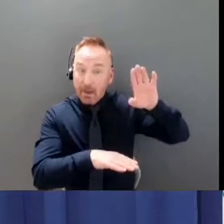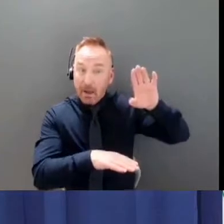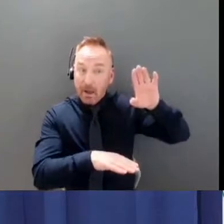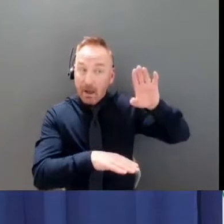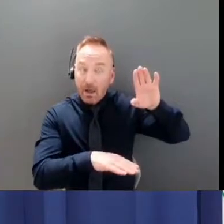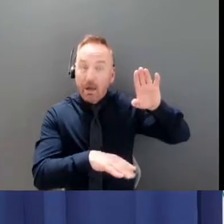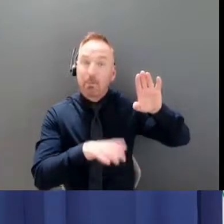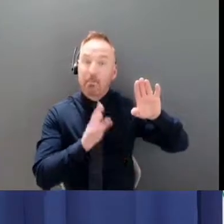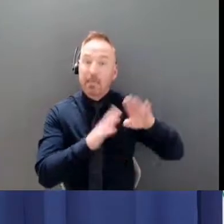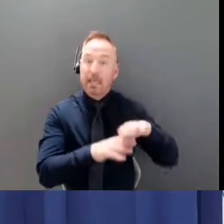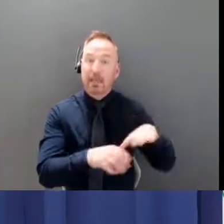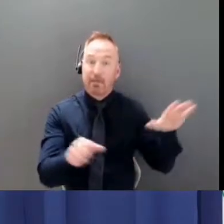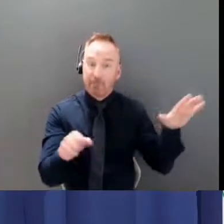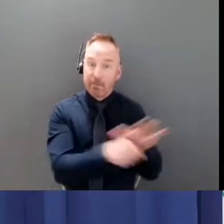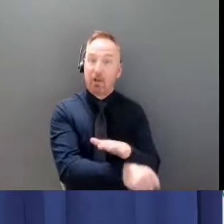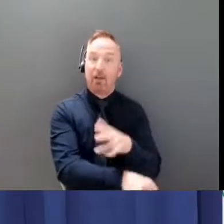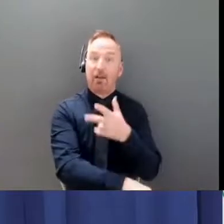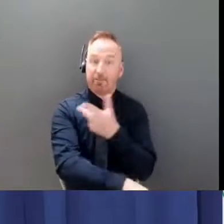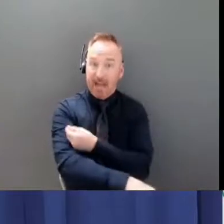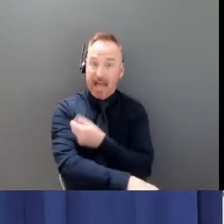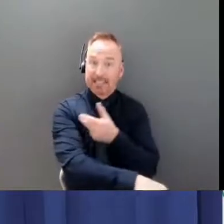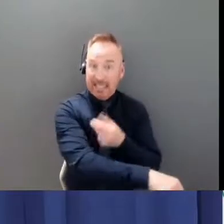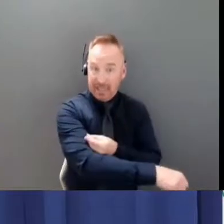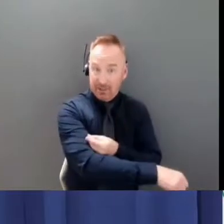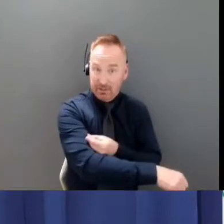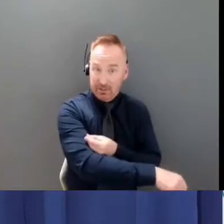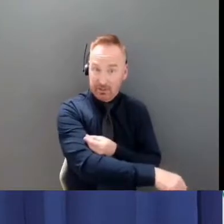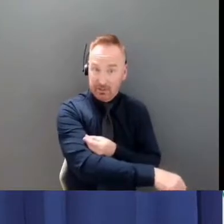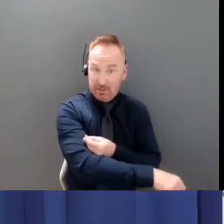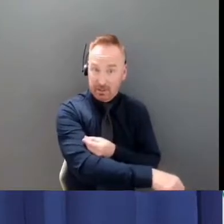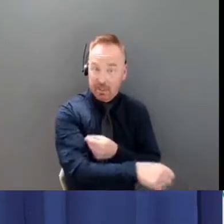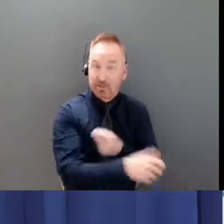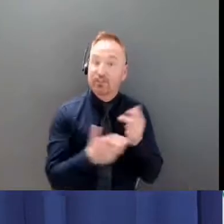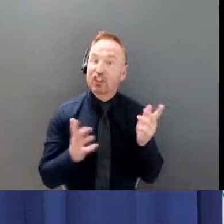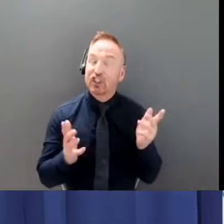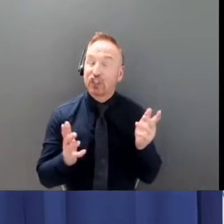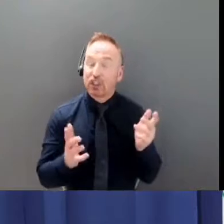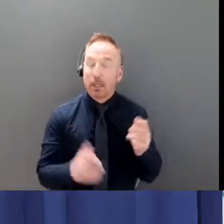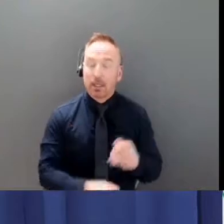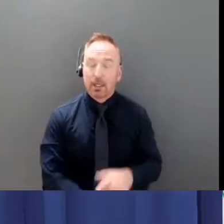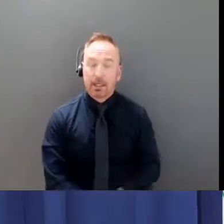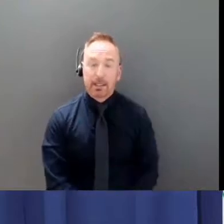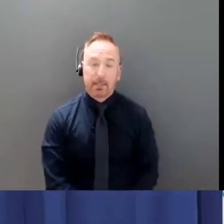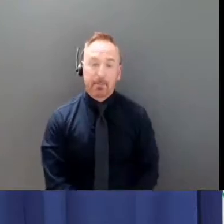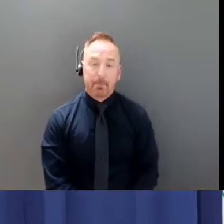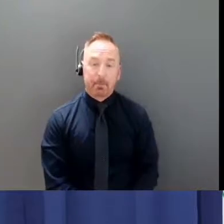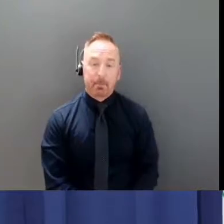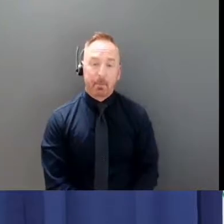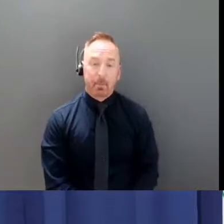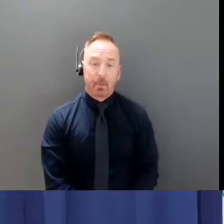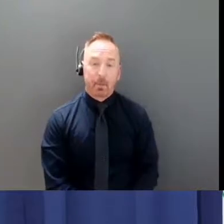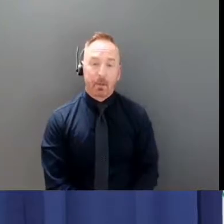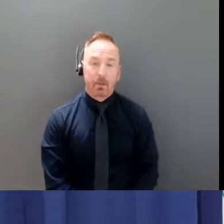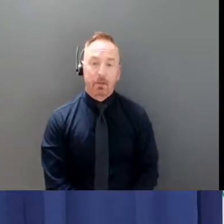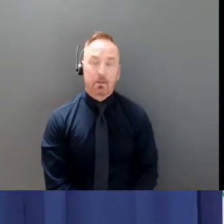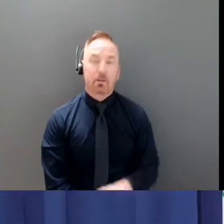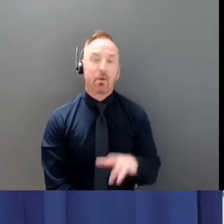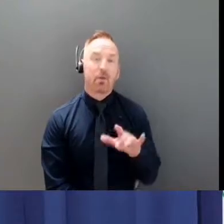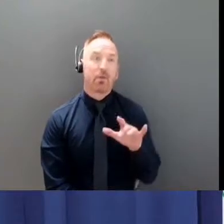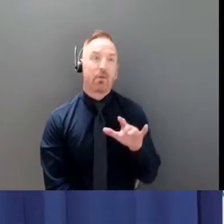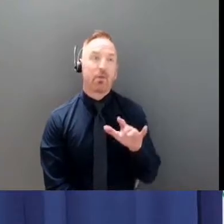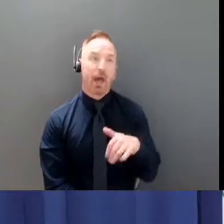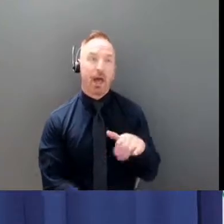so that's that's a huge cushion so it it just limits uh the number of susceptible contacts